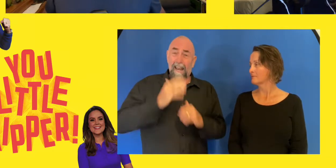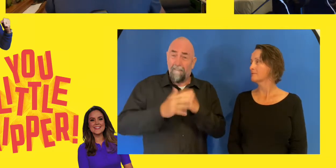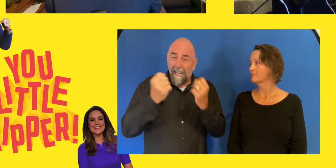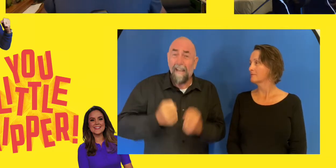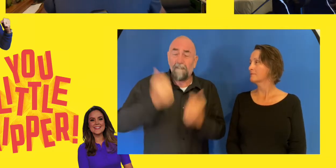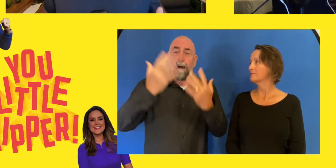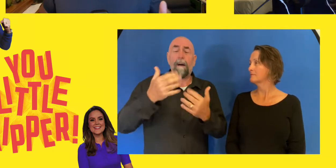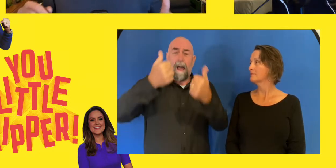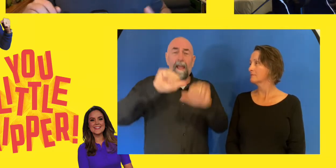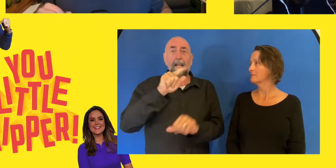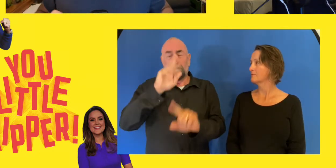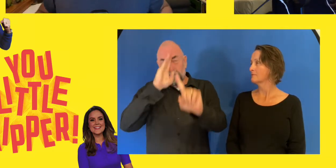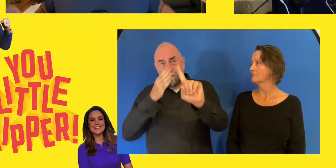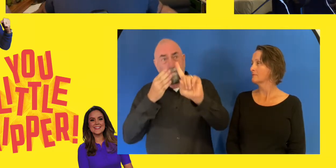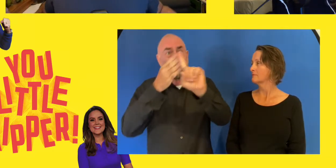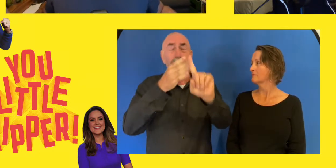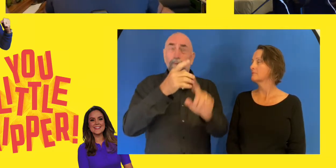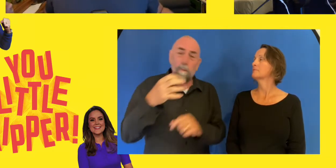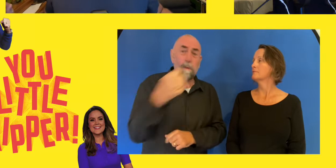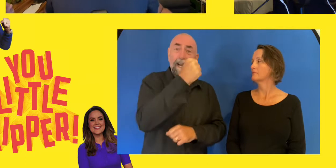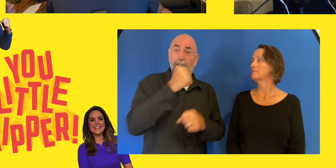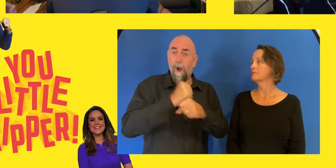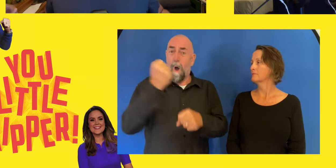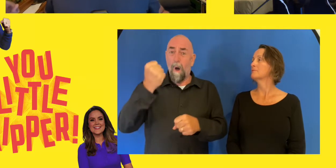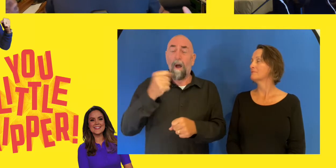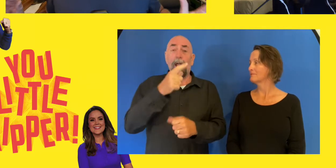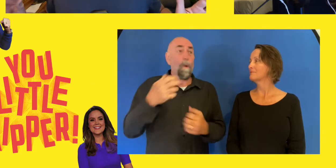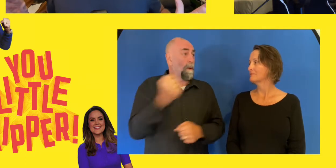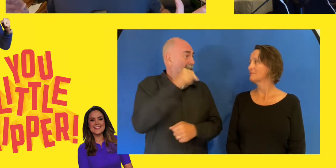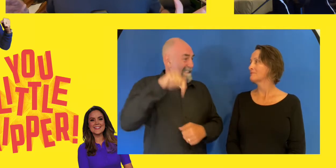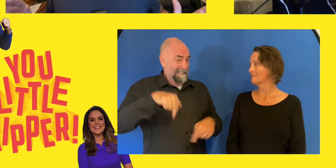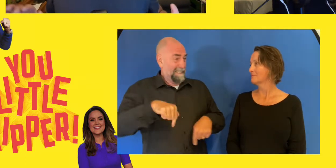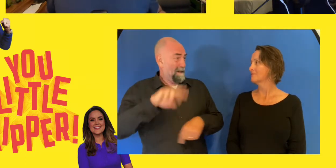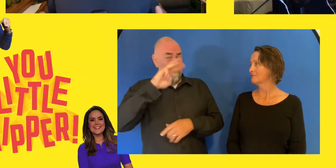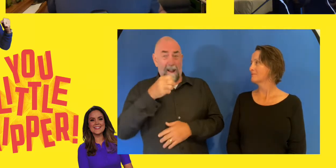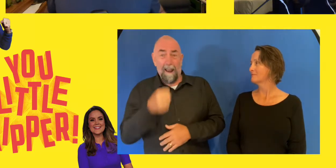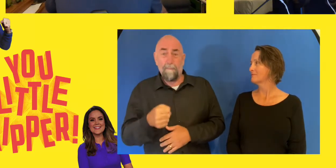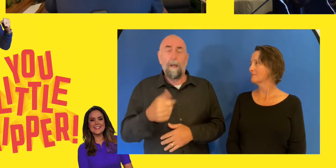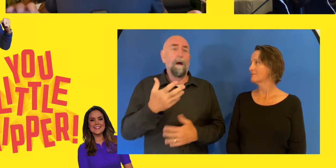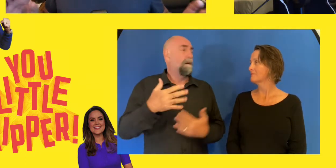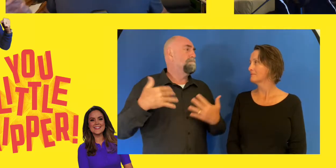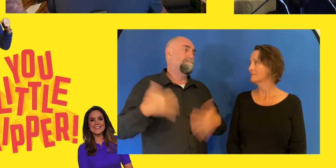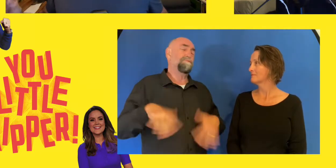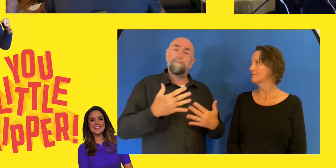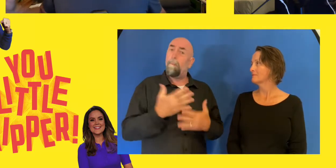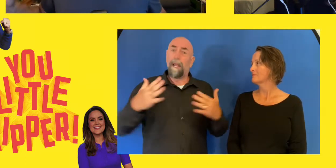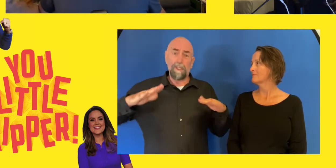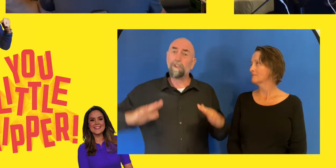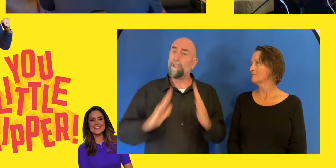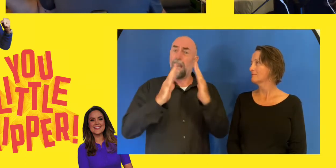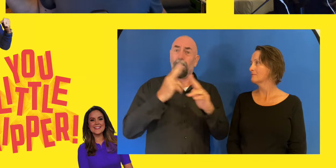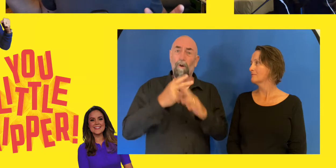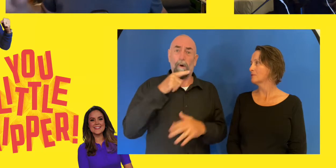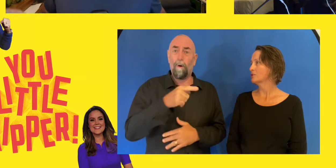Games with the incredibly challenging journey that she would have had to to get there. Andrew Parsons said that